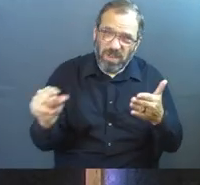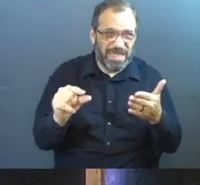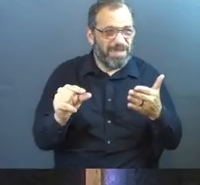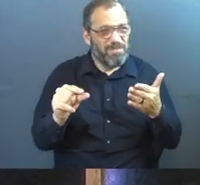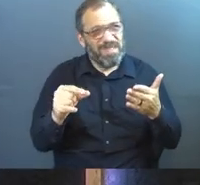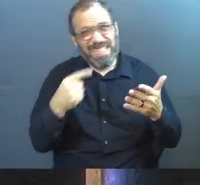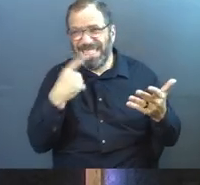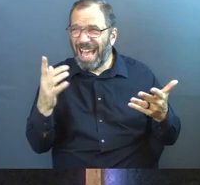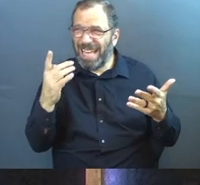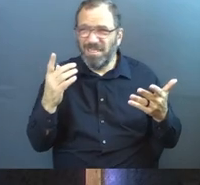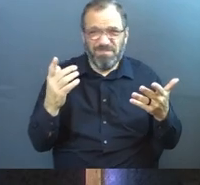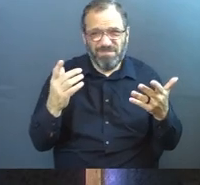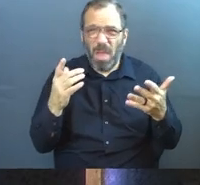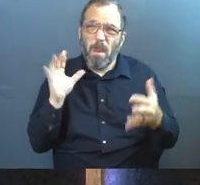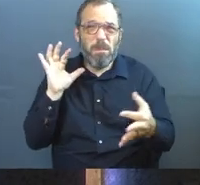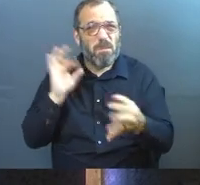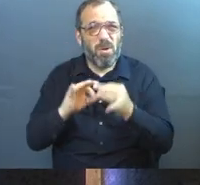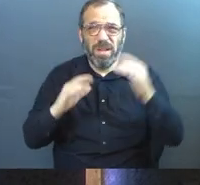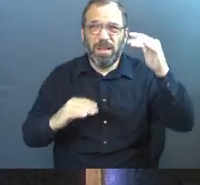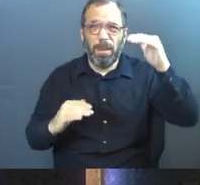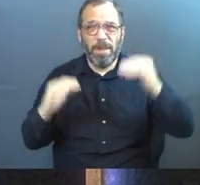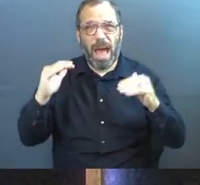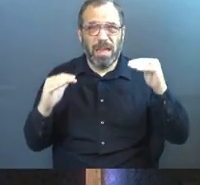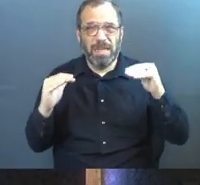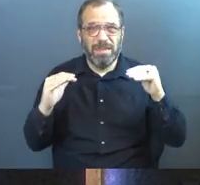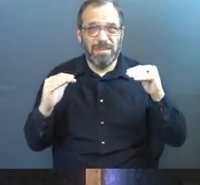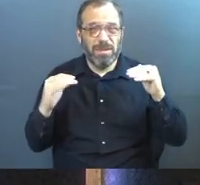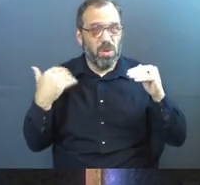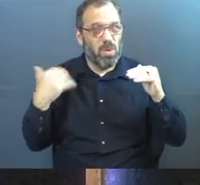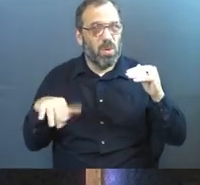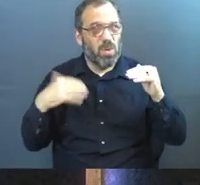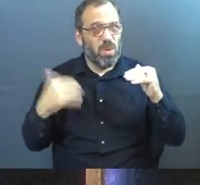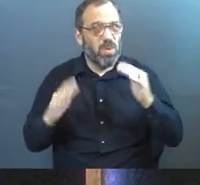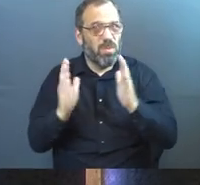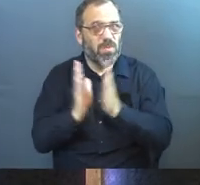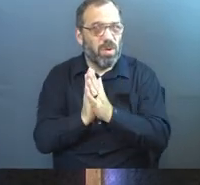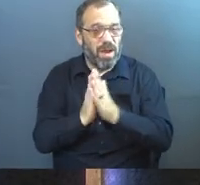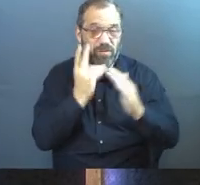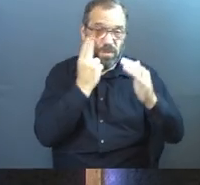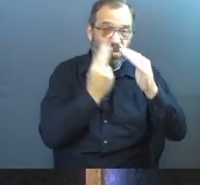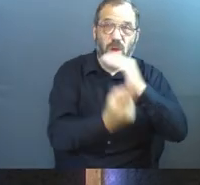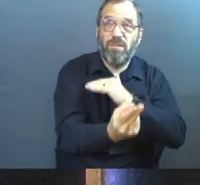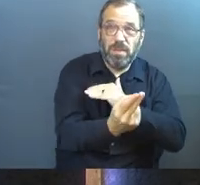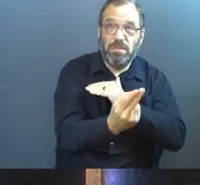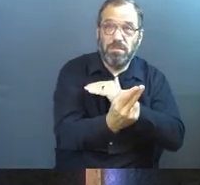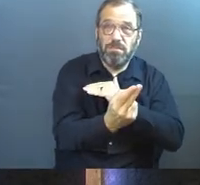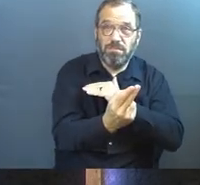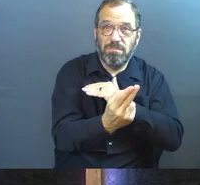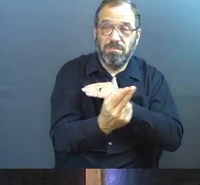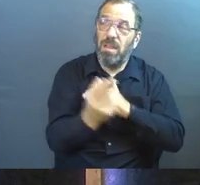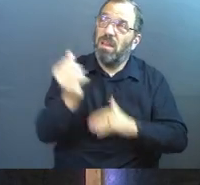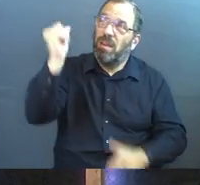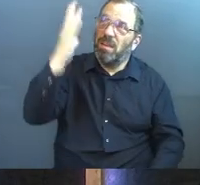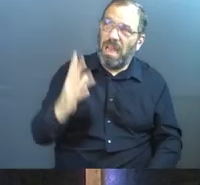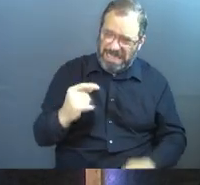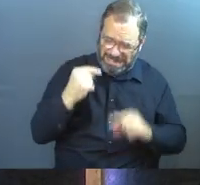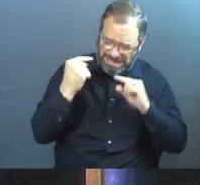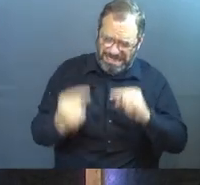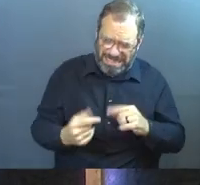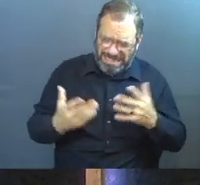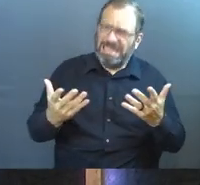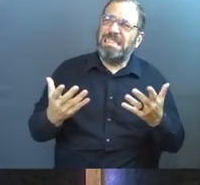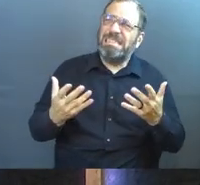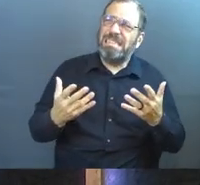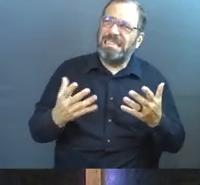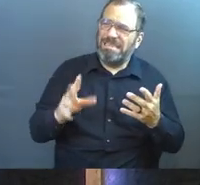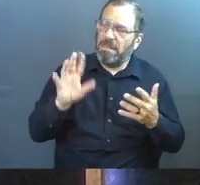he kind of says it all in perfect balance. This is a great prayer from the prophet. He says, God, I'm struggling with this.